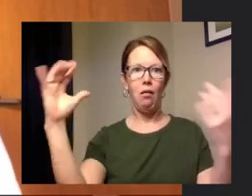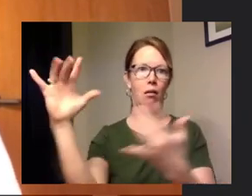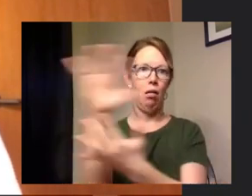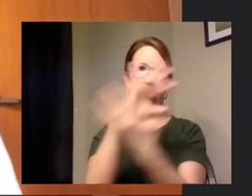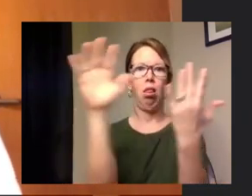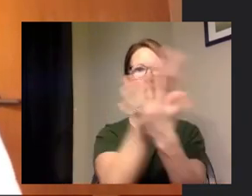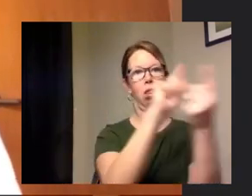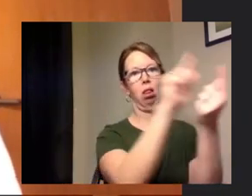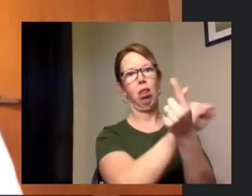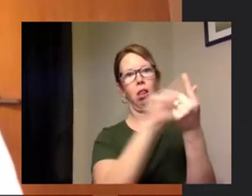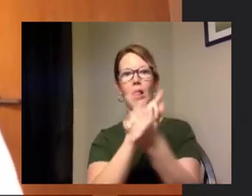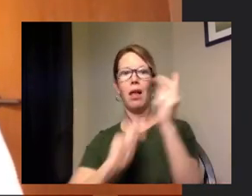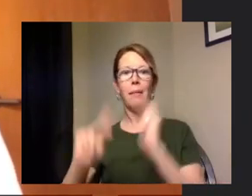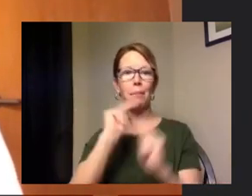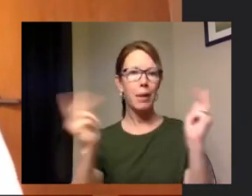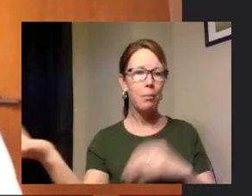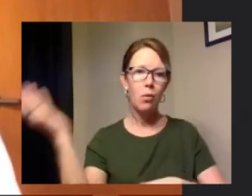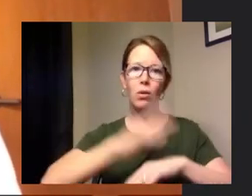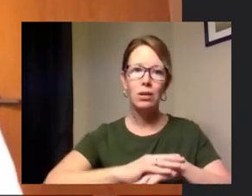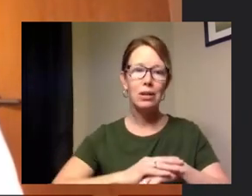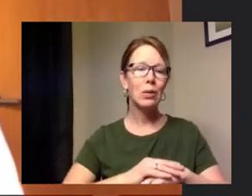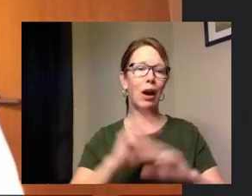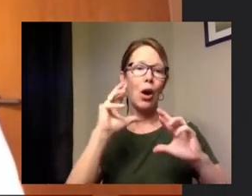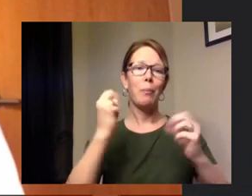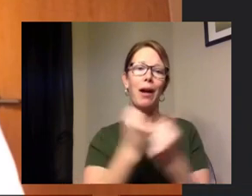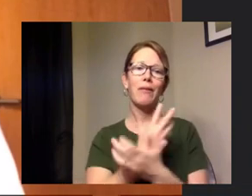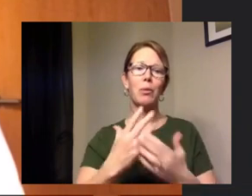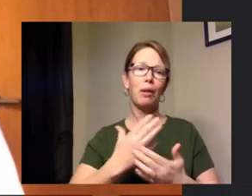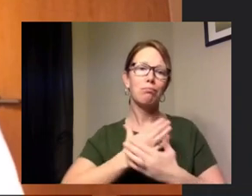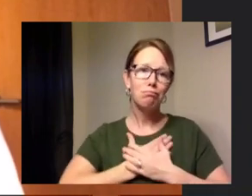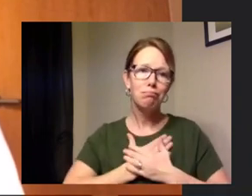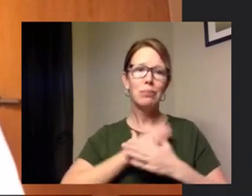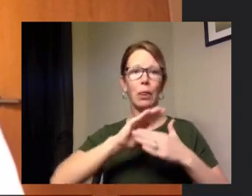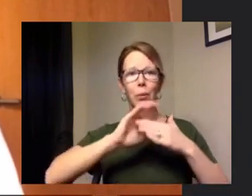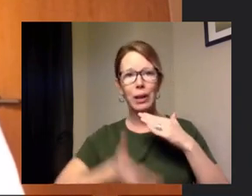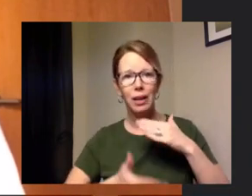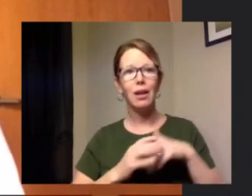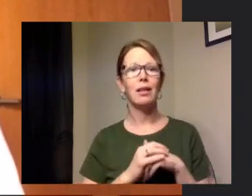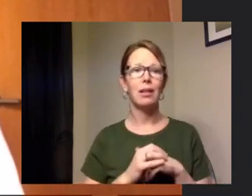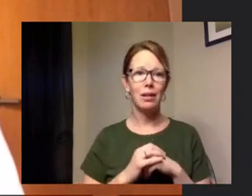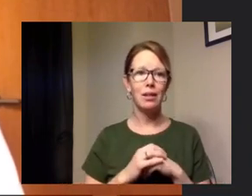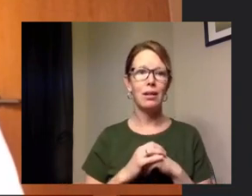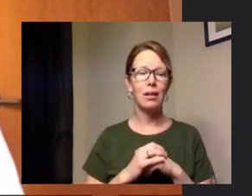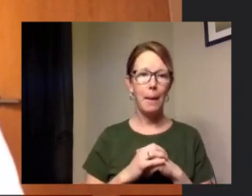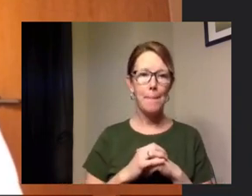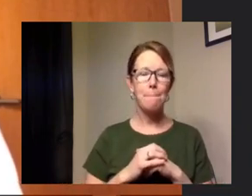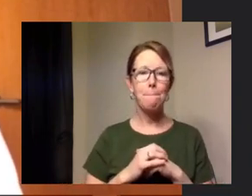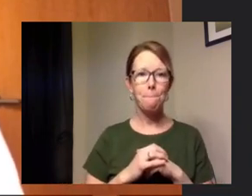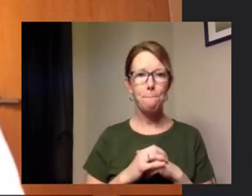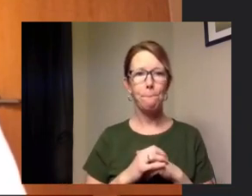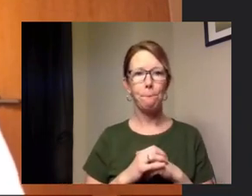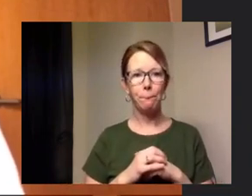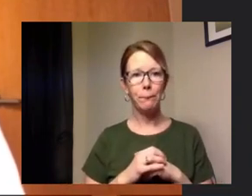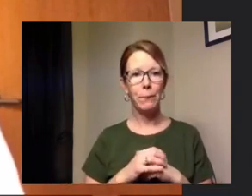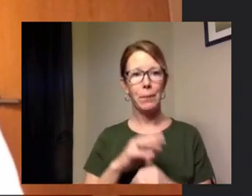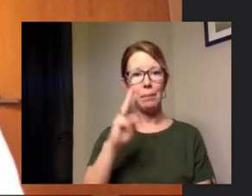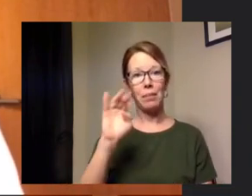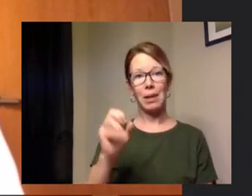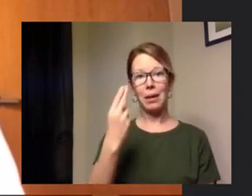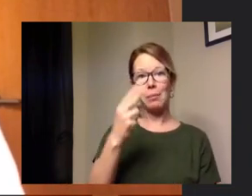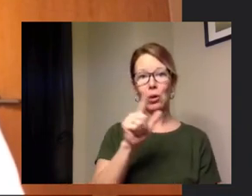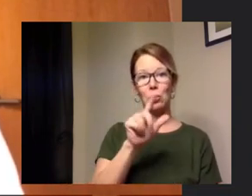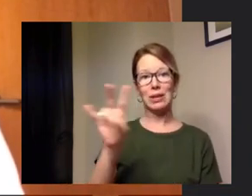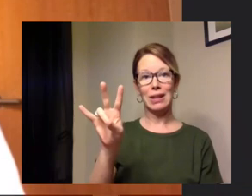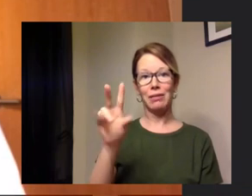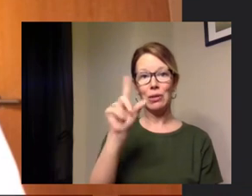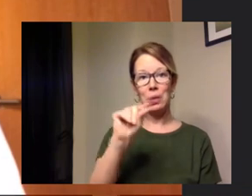hope everyone has a restful weekend um this is you know march 27th of